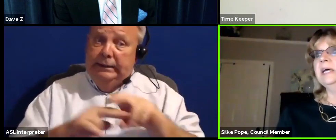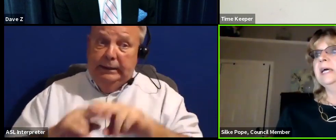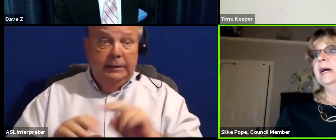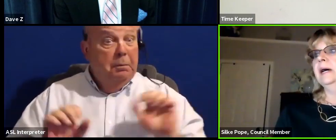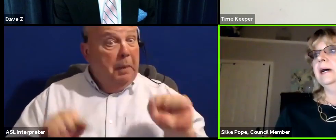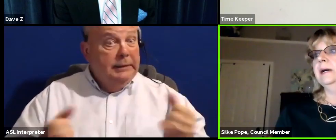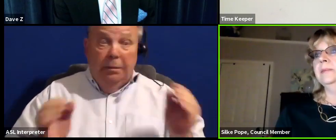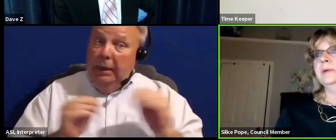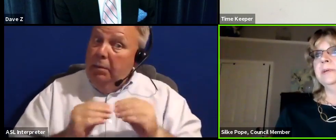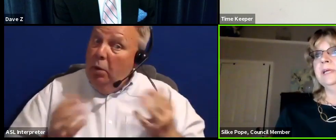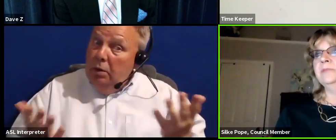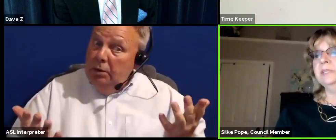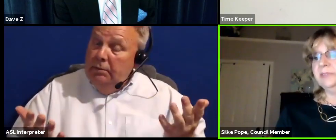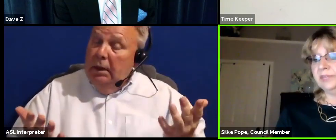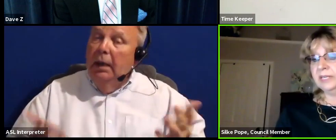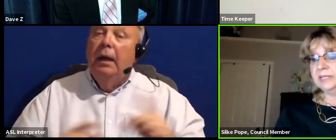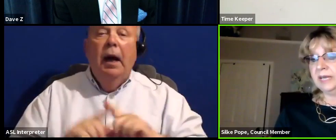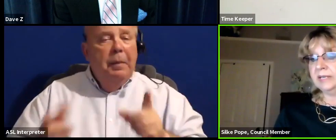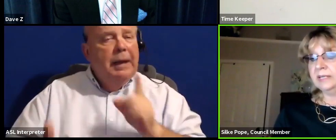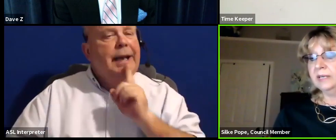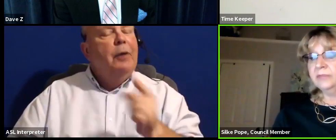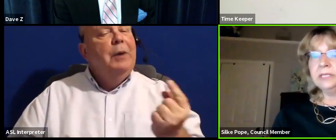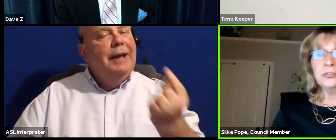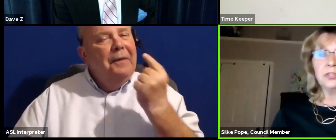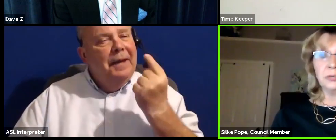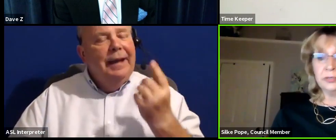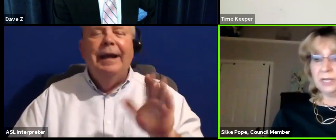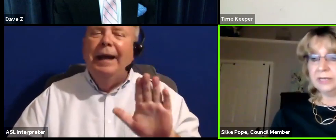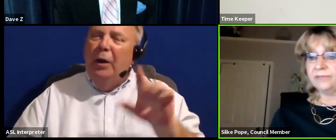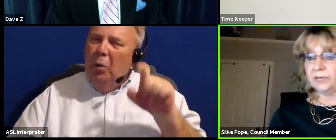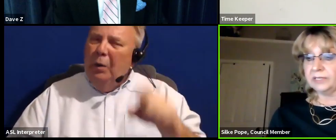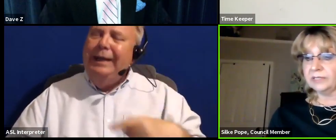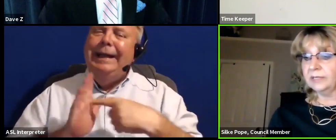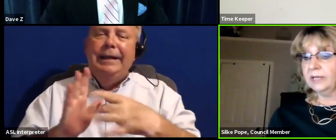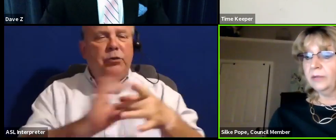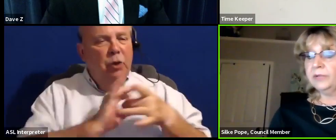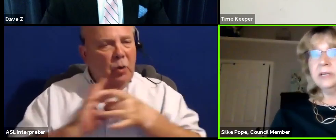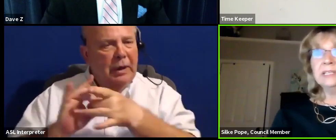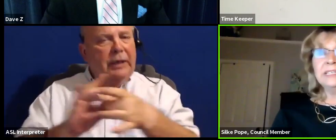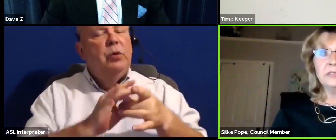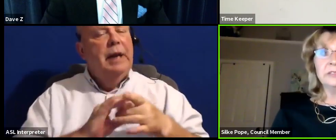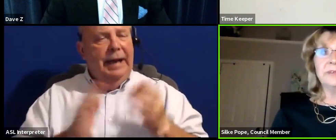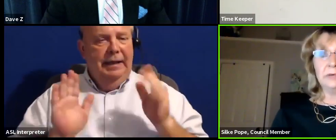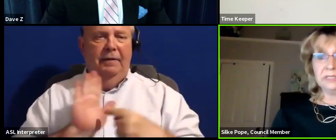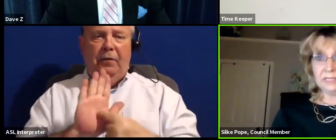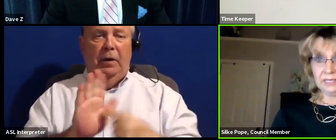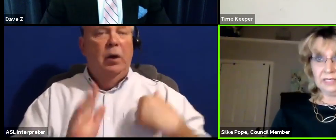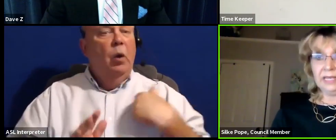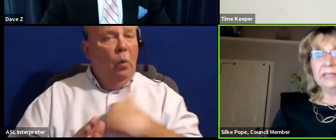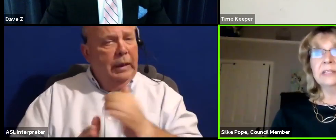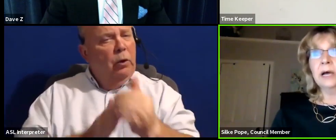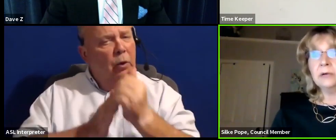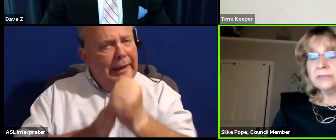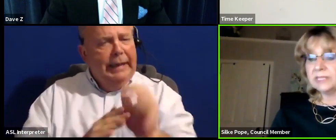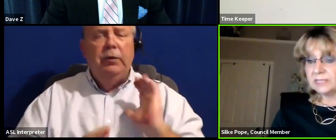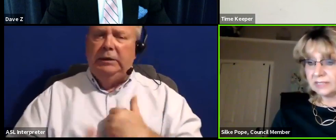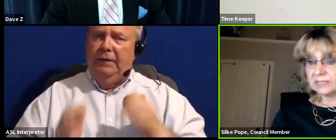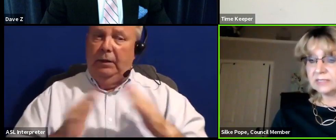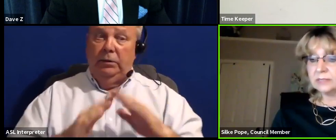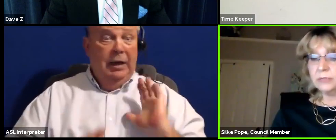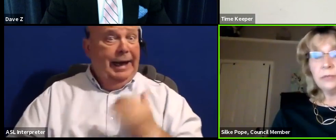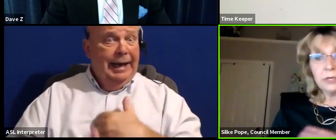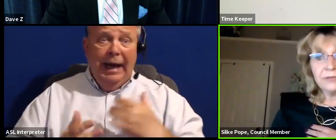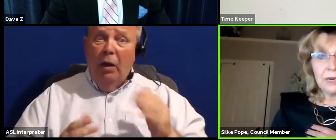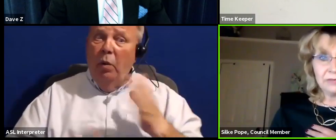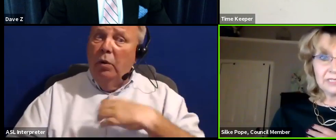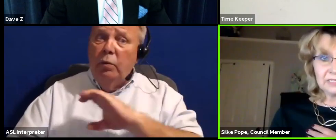more. But I really think that we need to show a united front. We are leaders of our city and our residents.